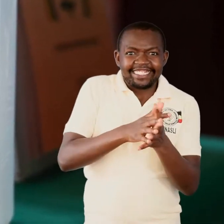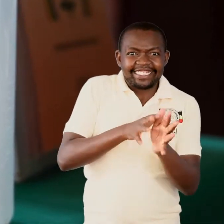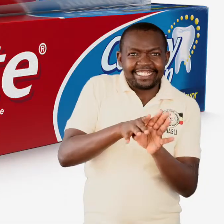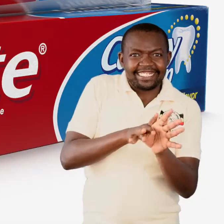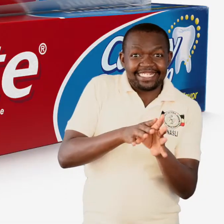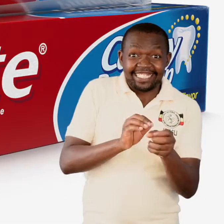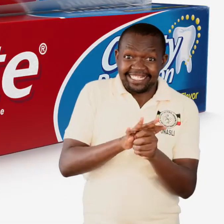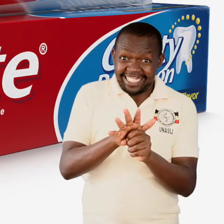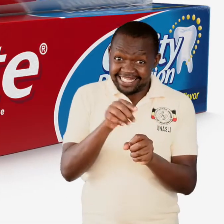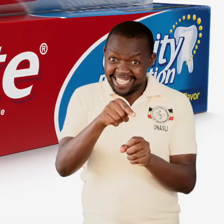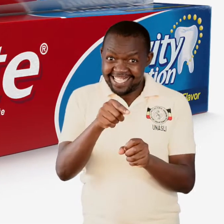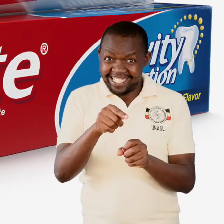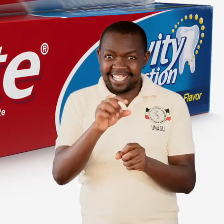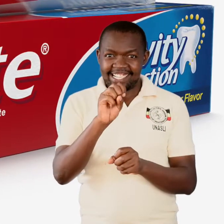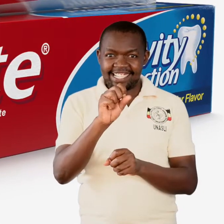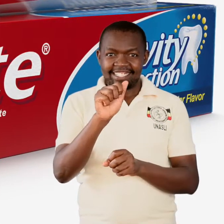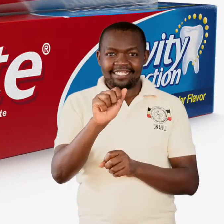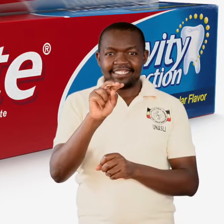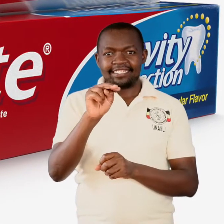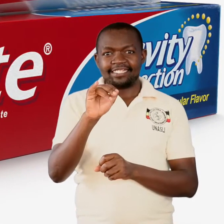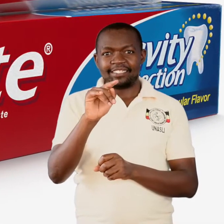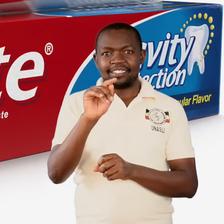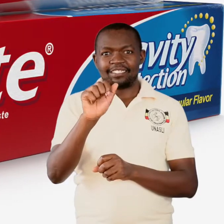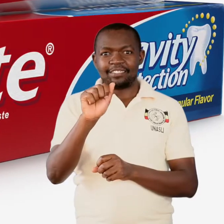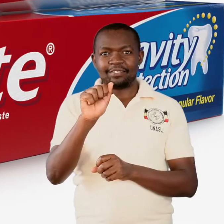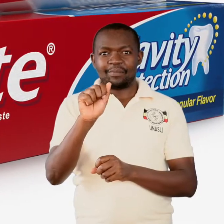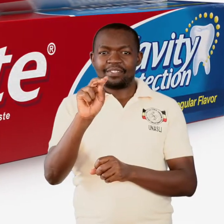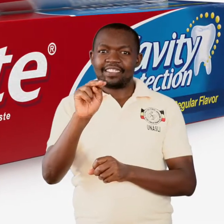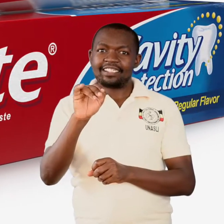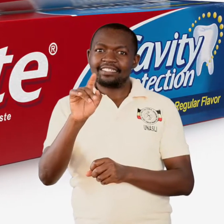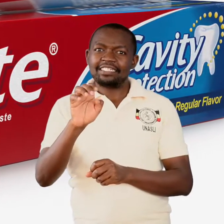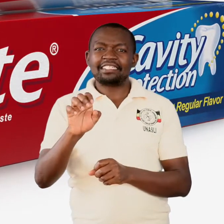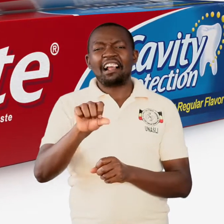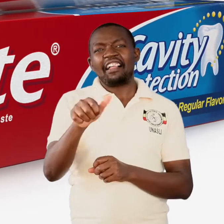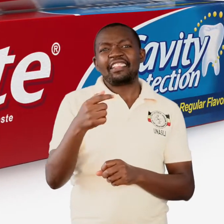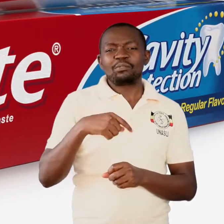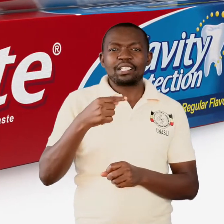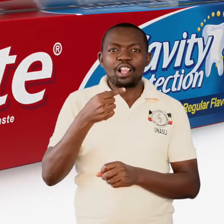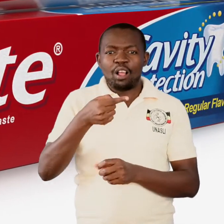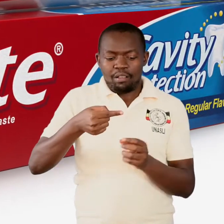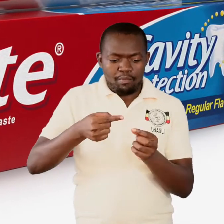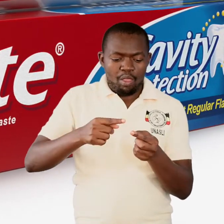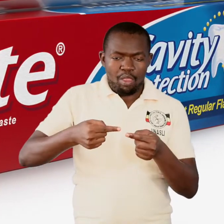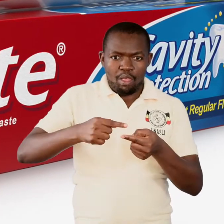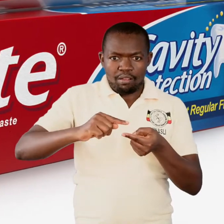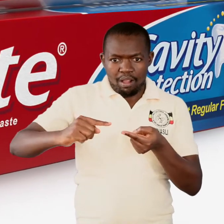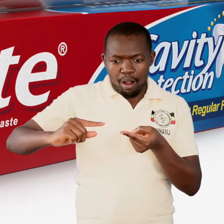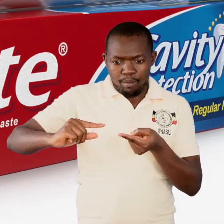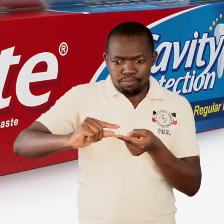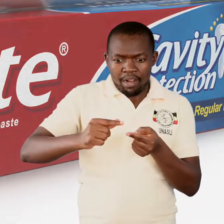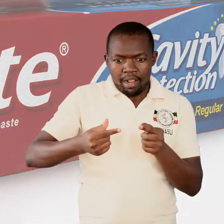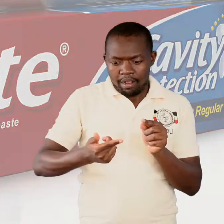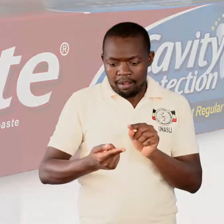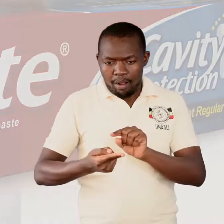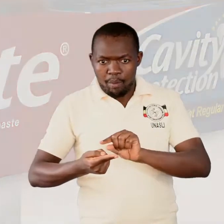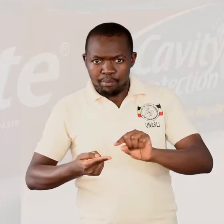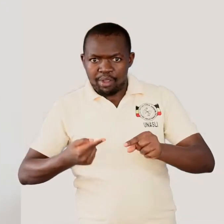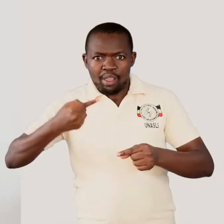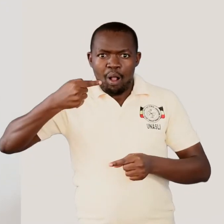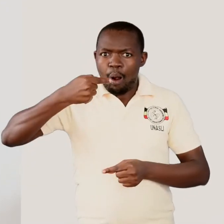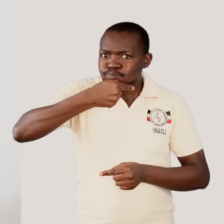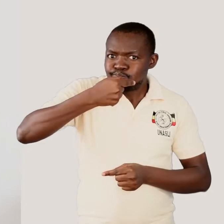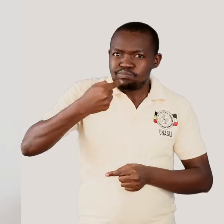Toothpaste, colligate, some of us call it colligate, and many other objects and many other substances.